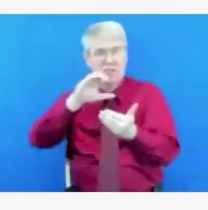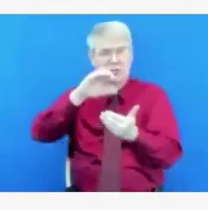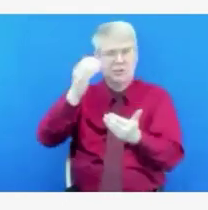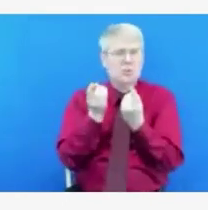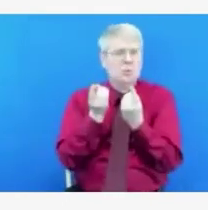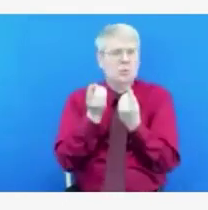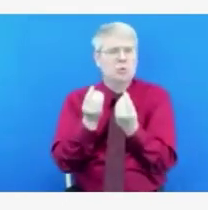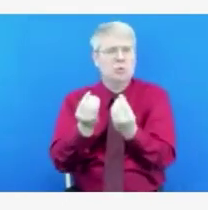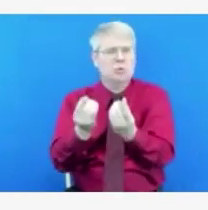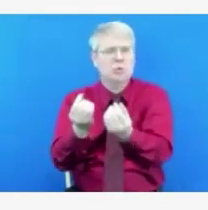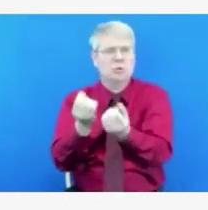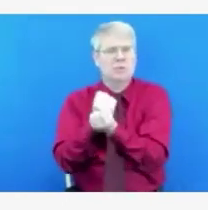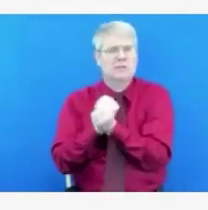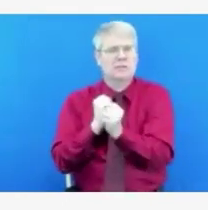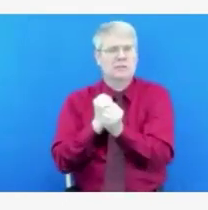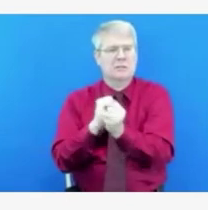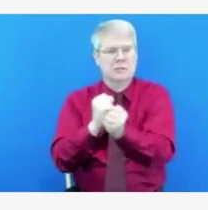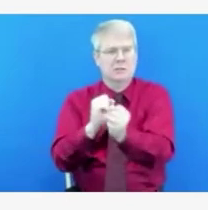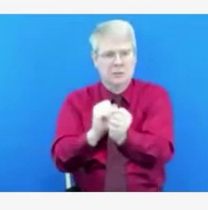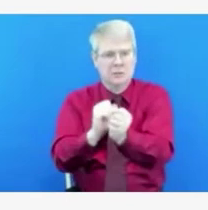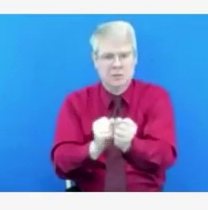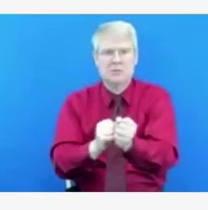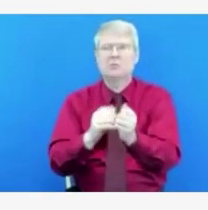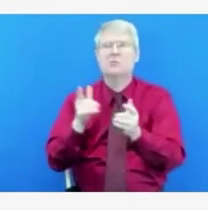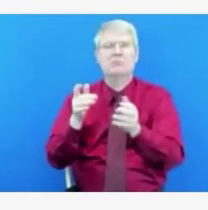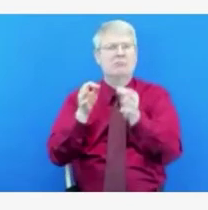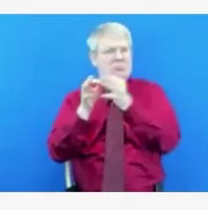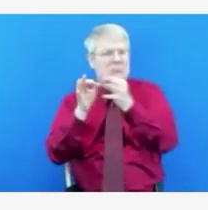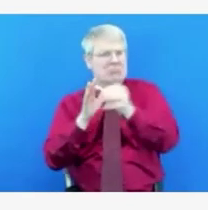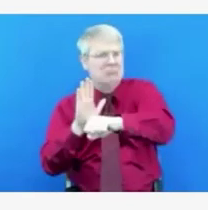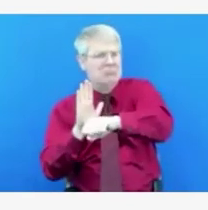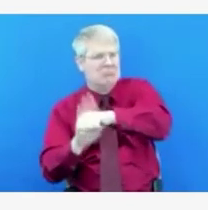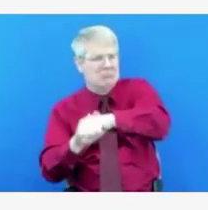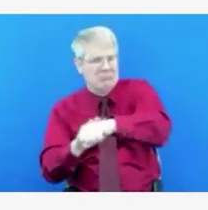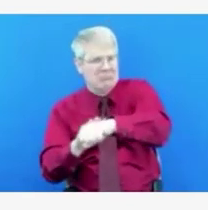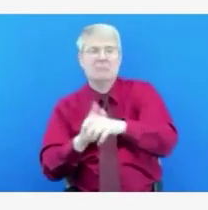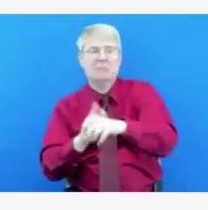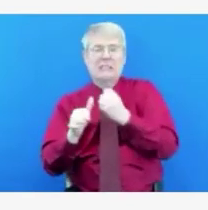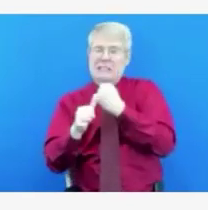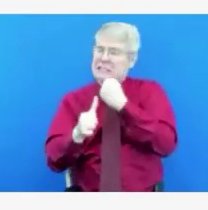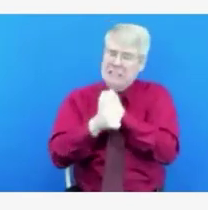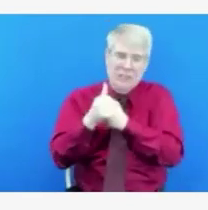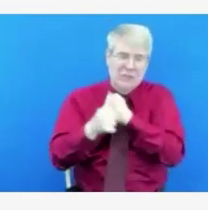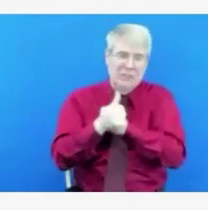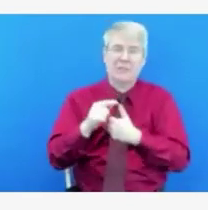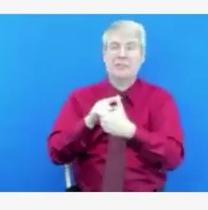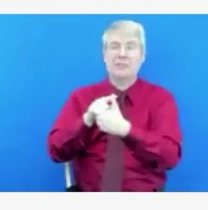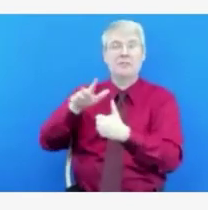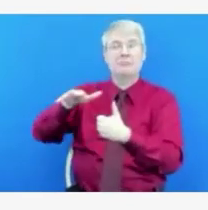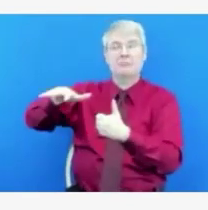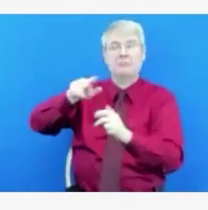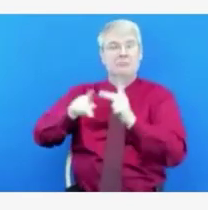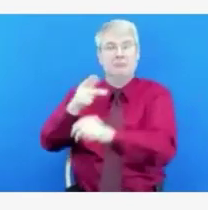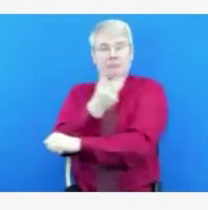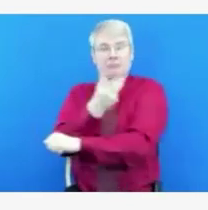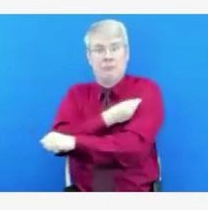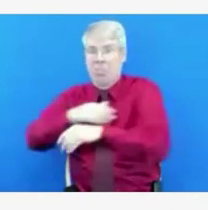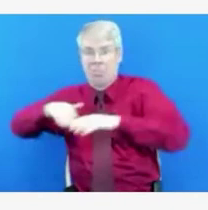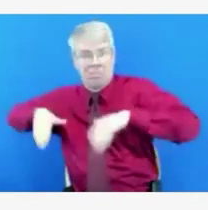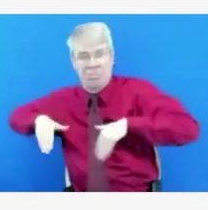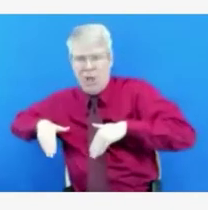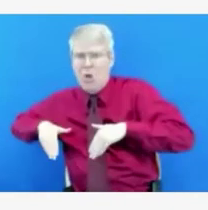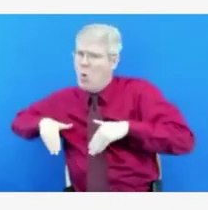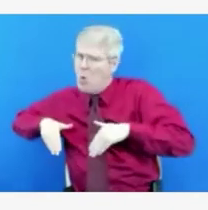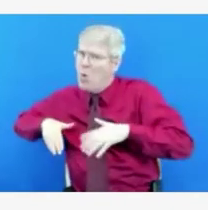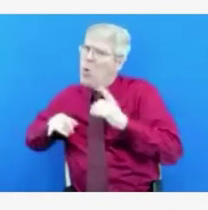increase. It's important we protect them and others during these events. To reiterate a few points that were made by Dr. Nemerson,